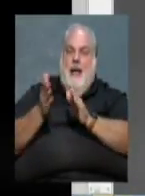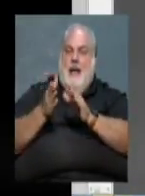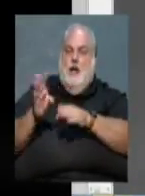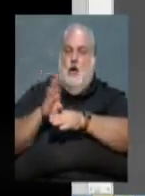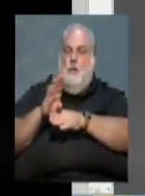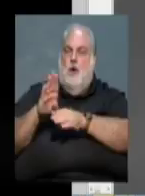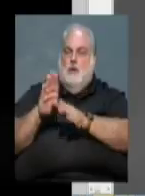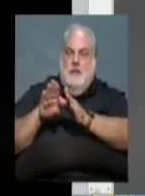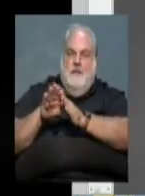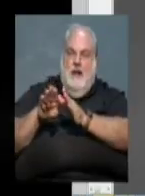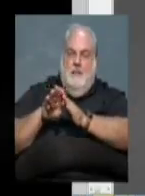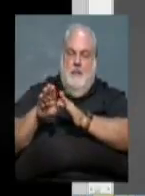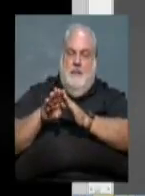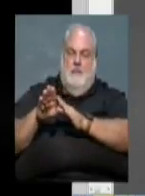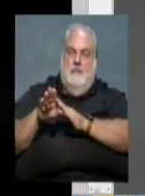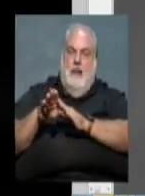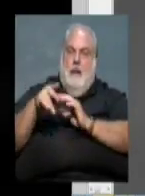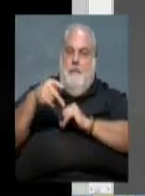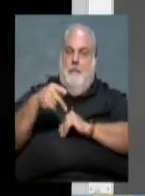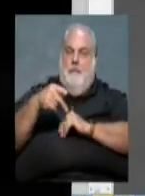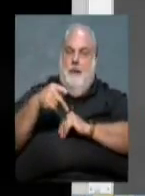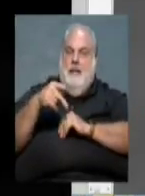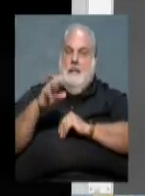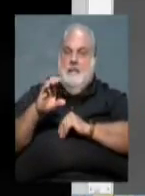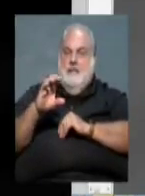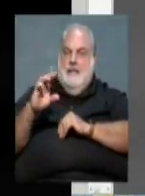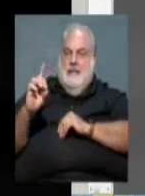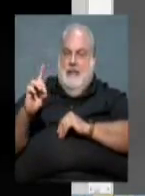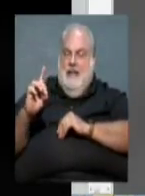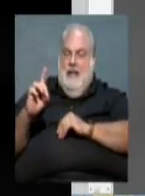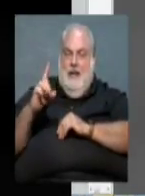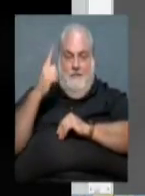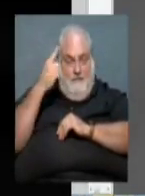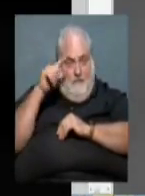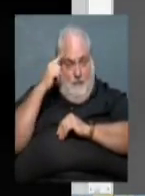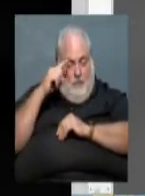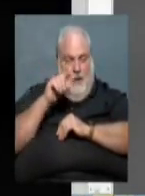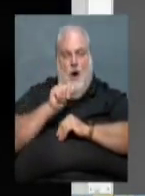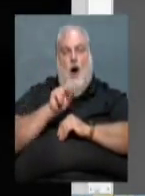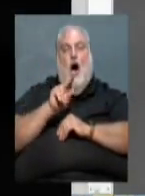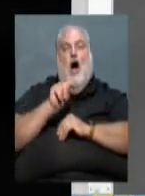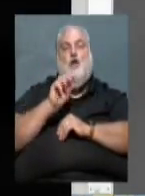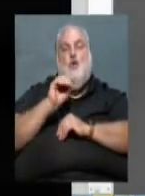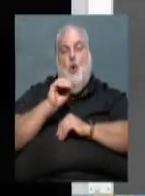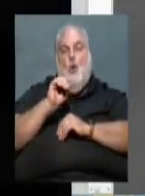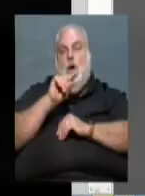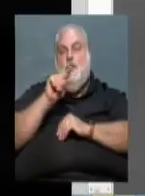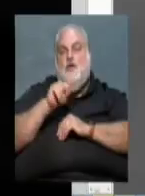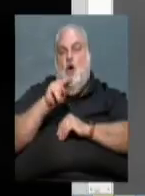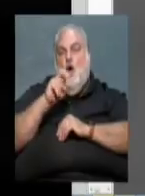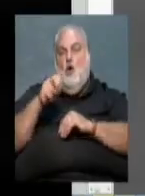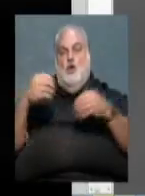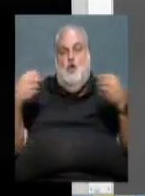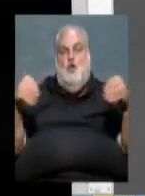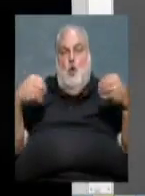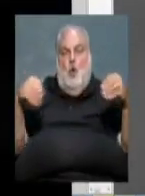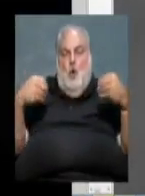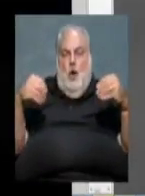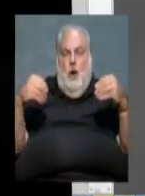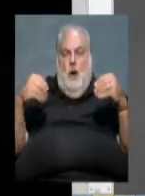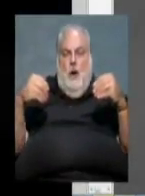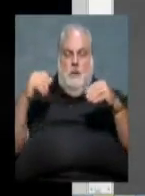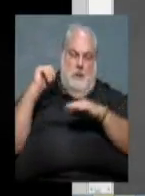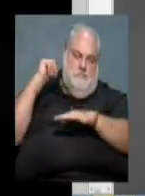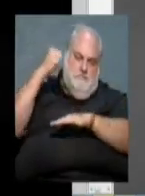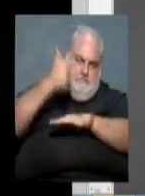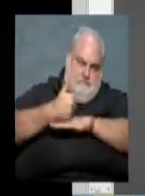development to allow auto zone, store, and